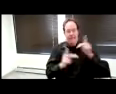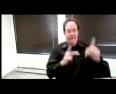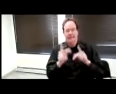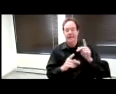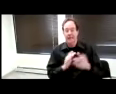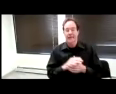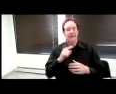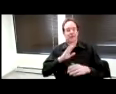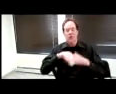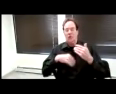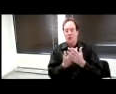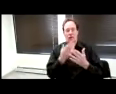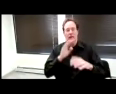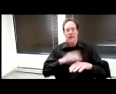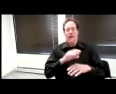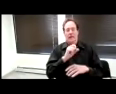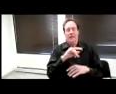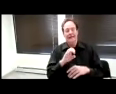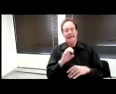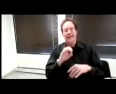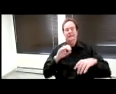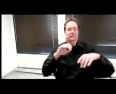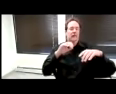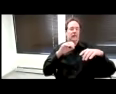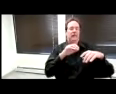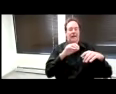accessibility.mit.edu.